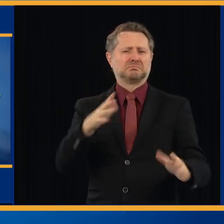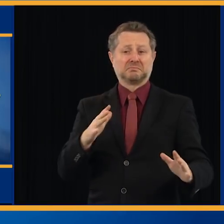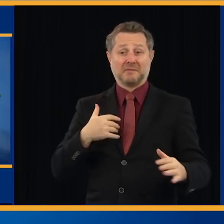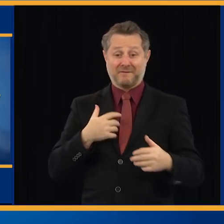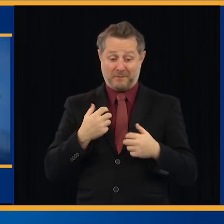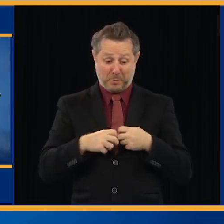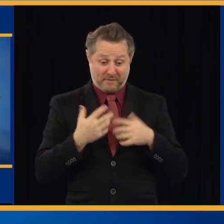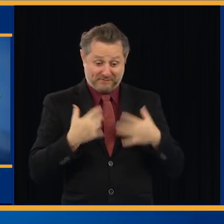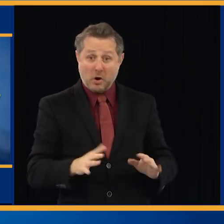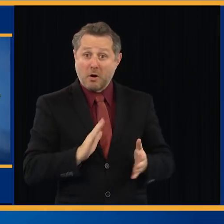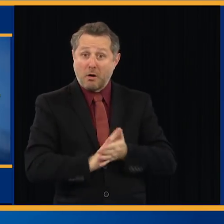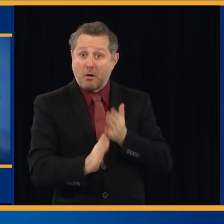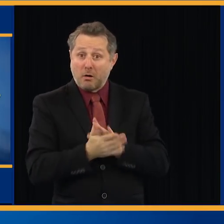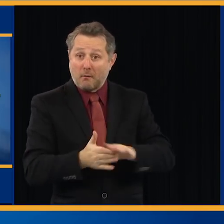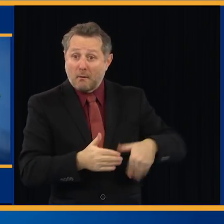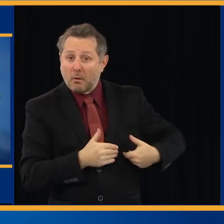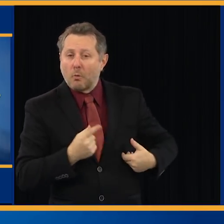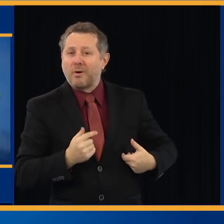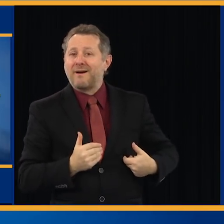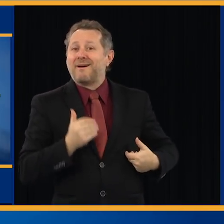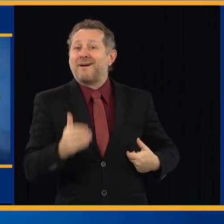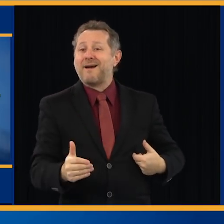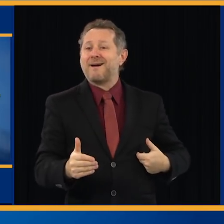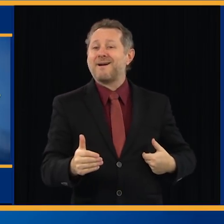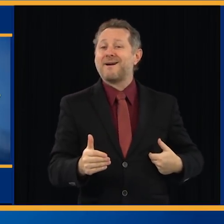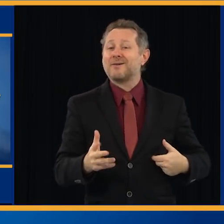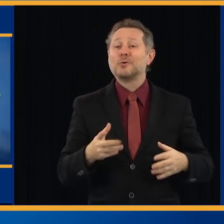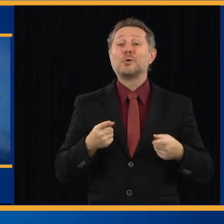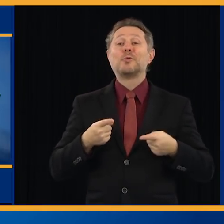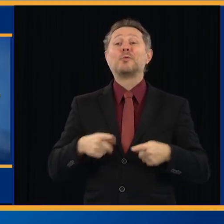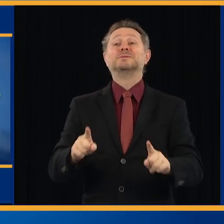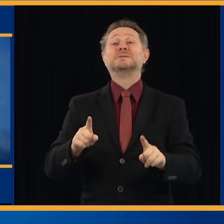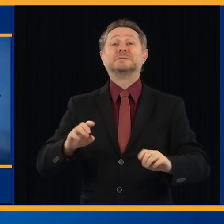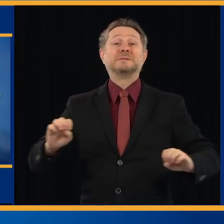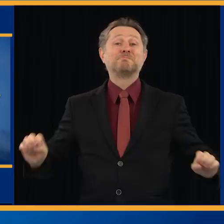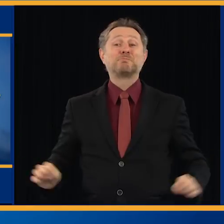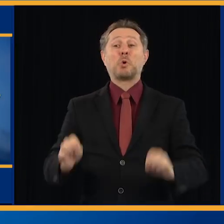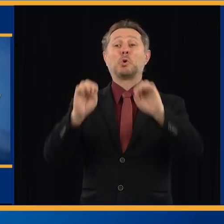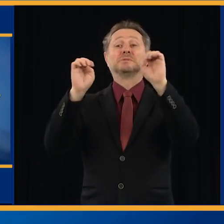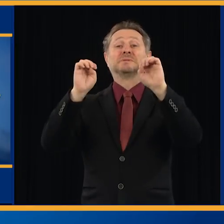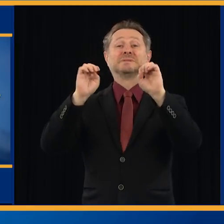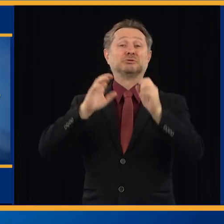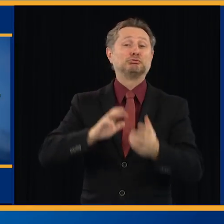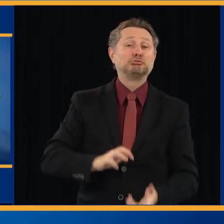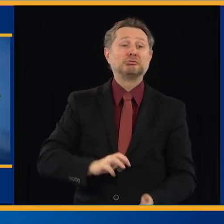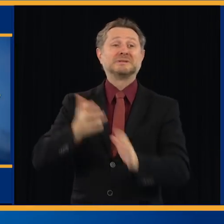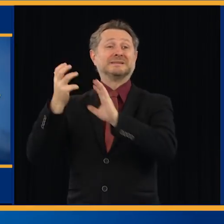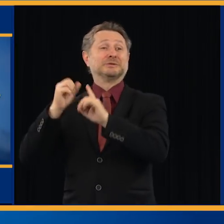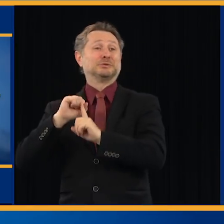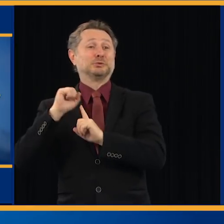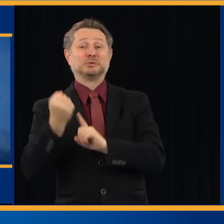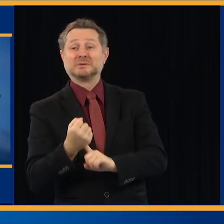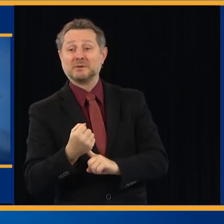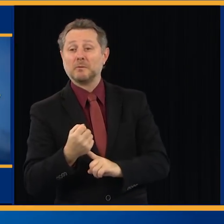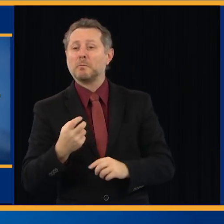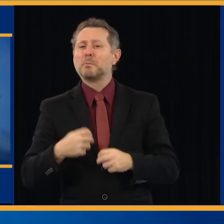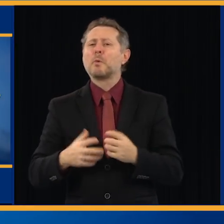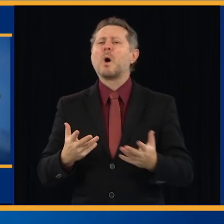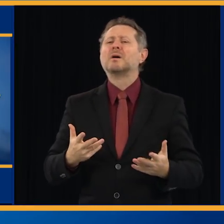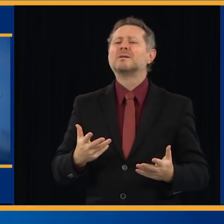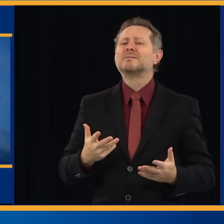In an emergency crisis situation, what happens is problems